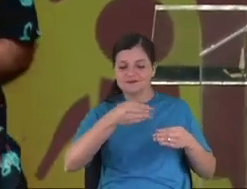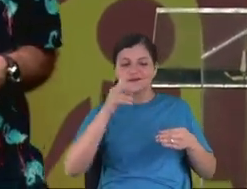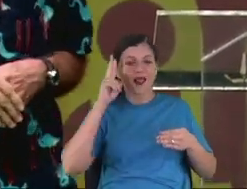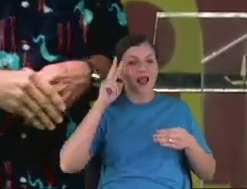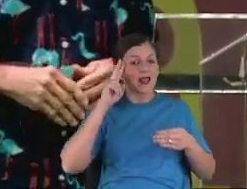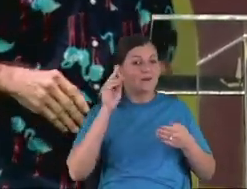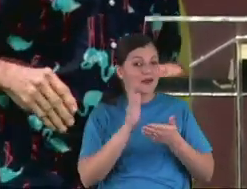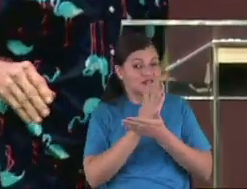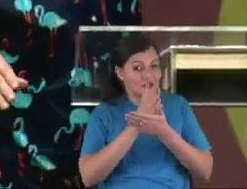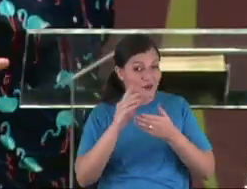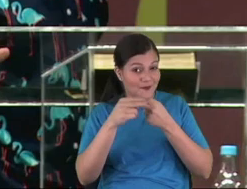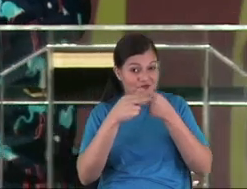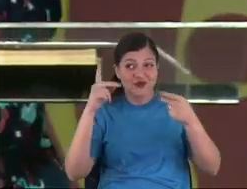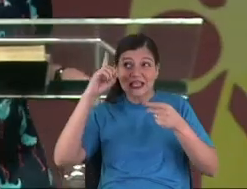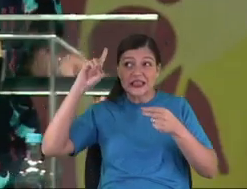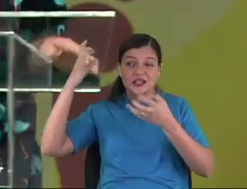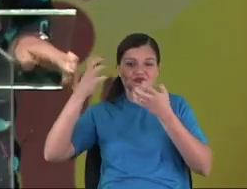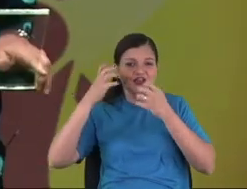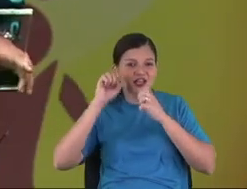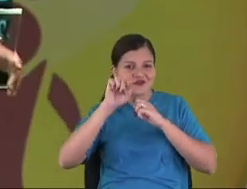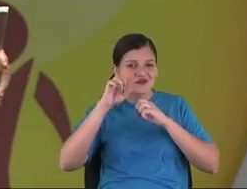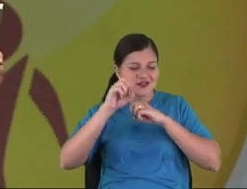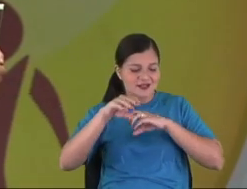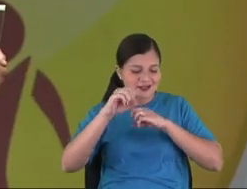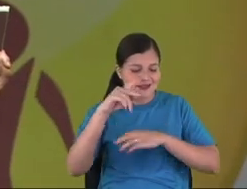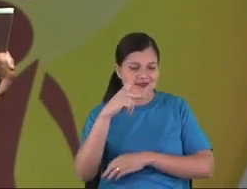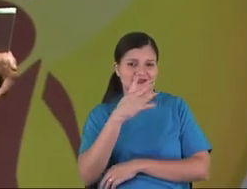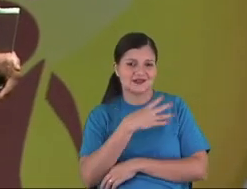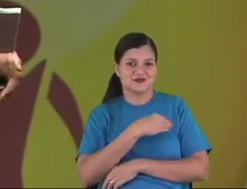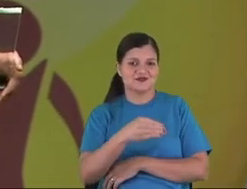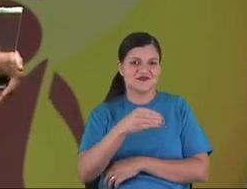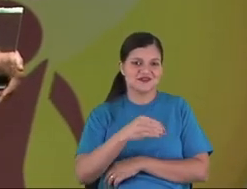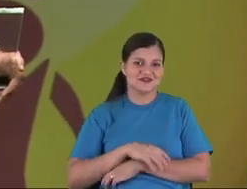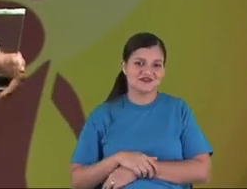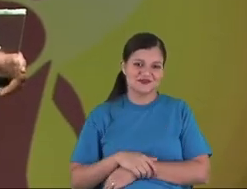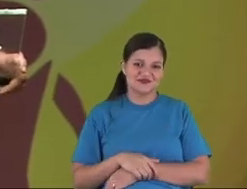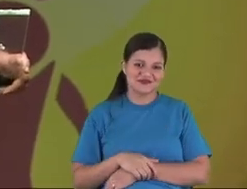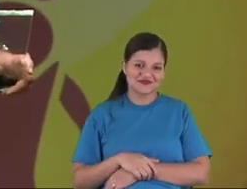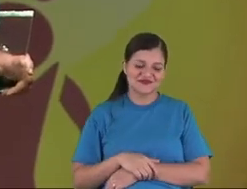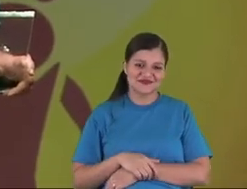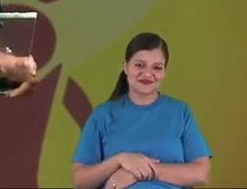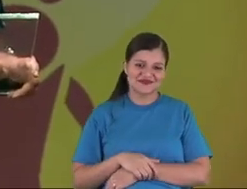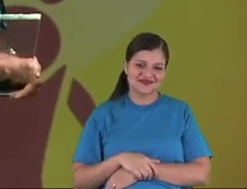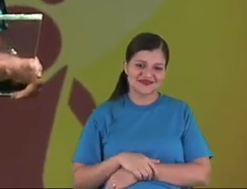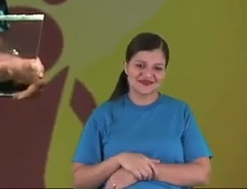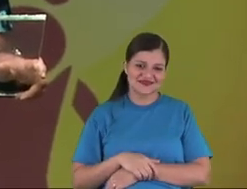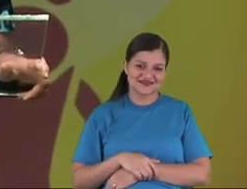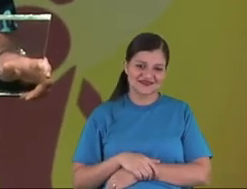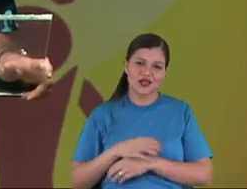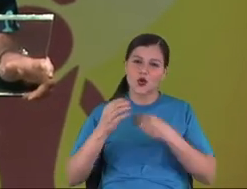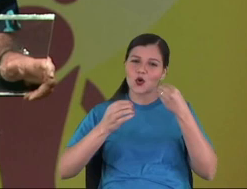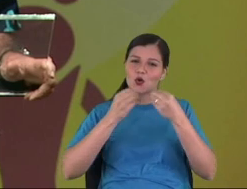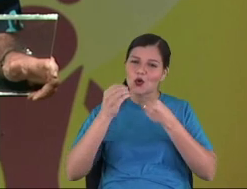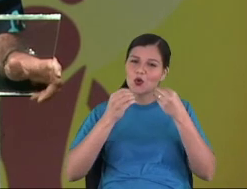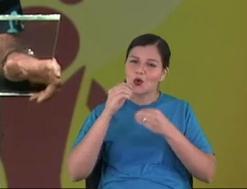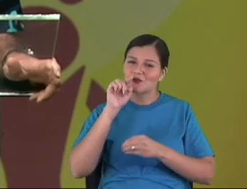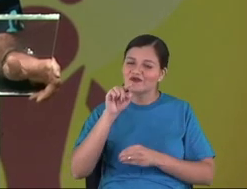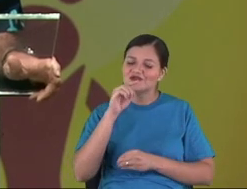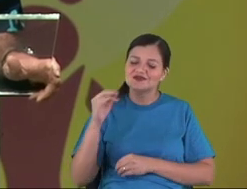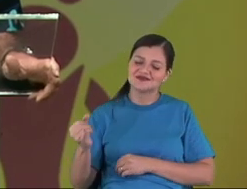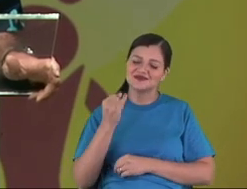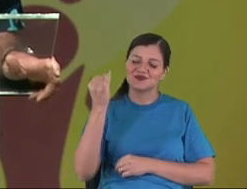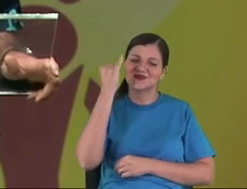remember of all the things you learned here, what you need to teach your kids here tonight, how you are